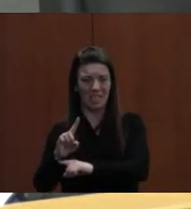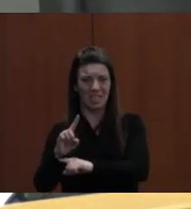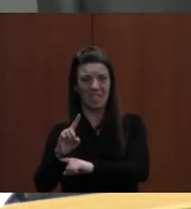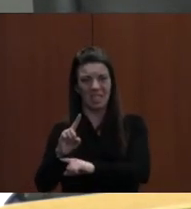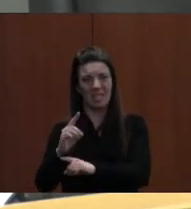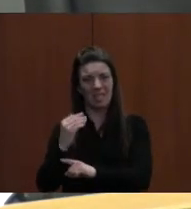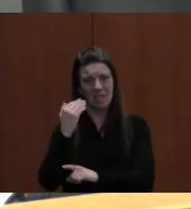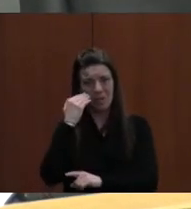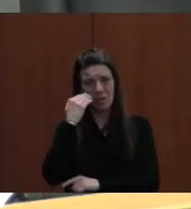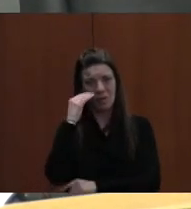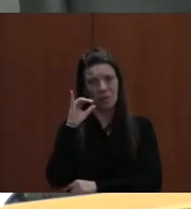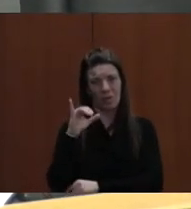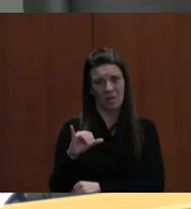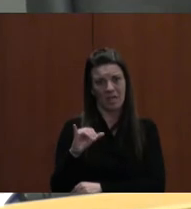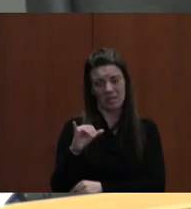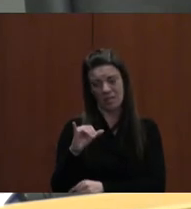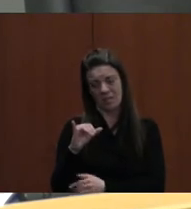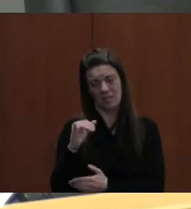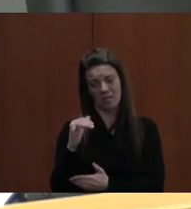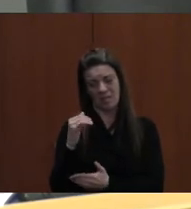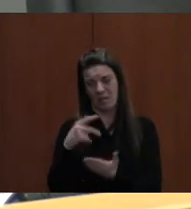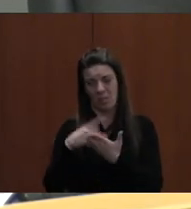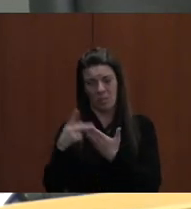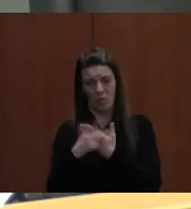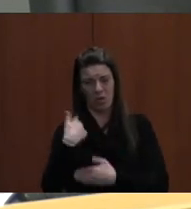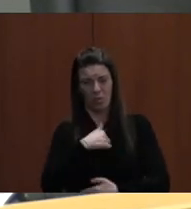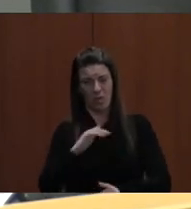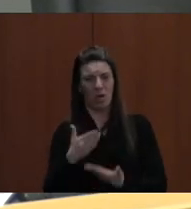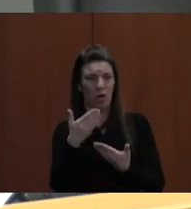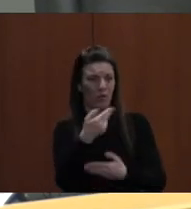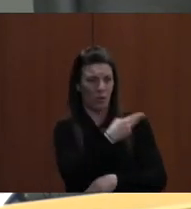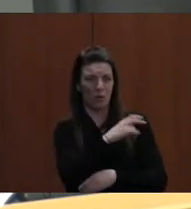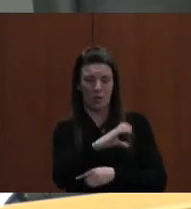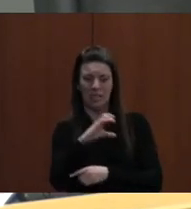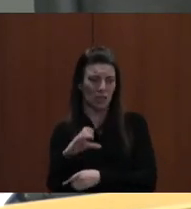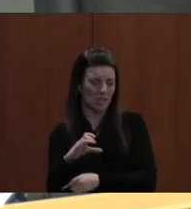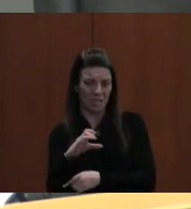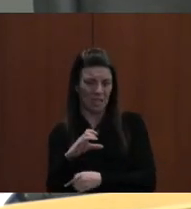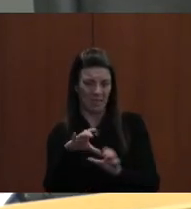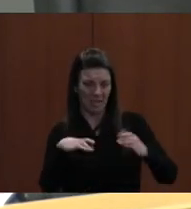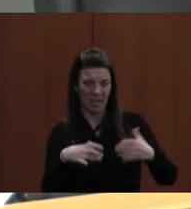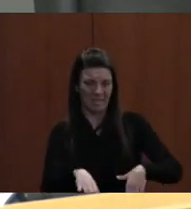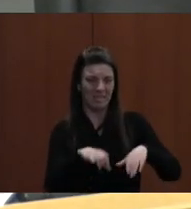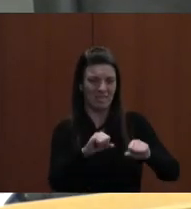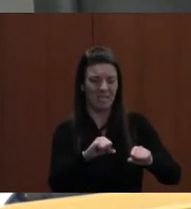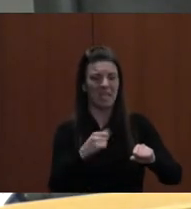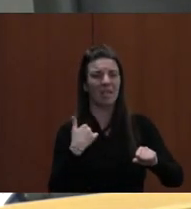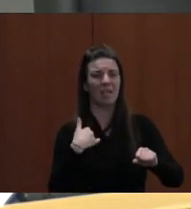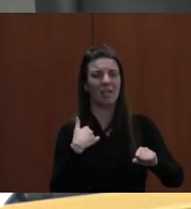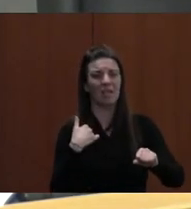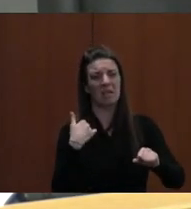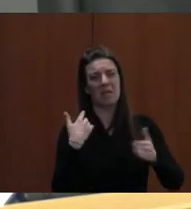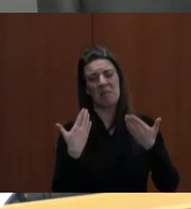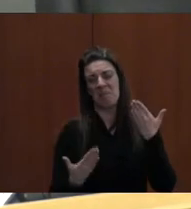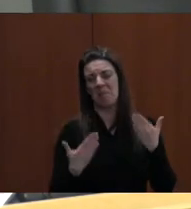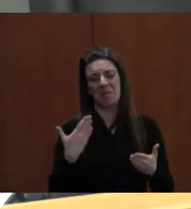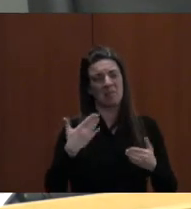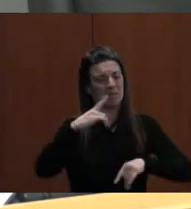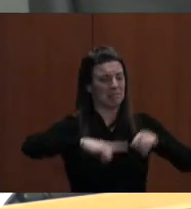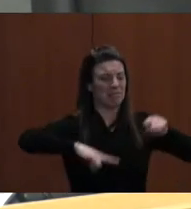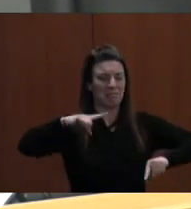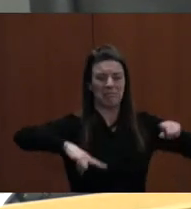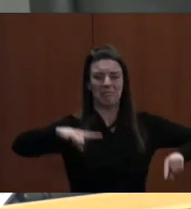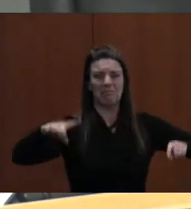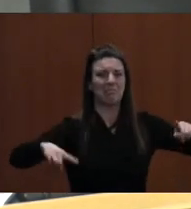our wings that's moved to HCC at this point. So we could do some follow-up with them. Probably going to be a wide range of people, probably,